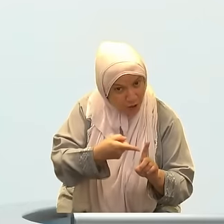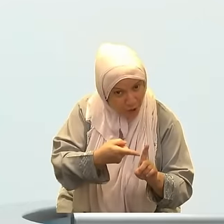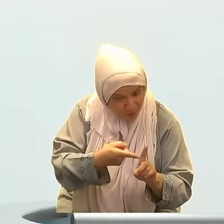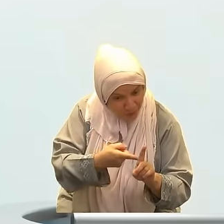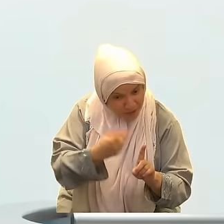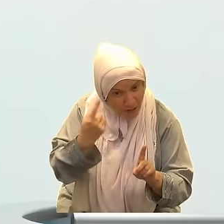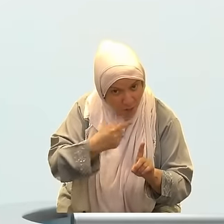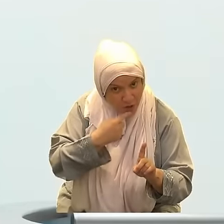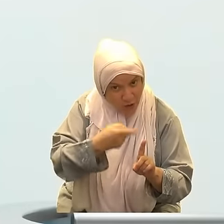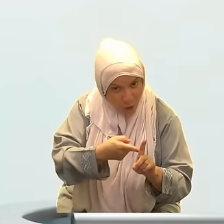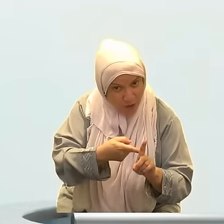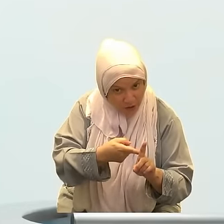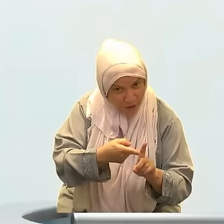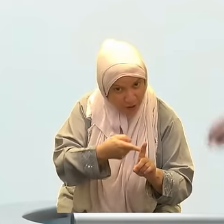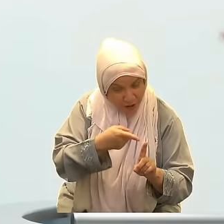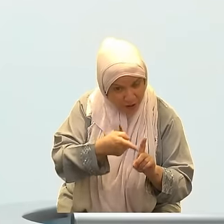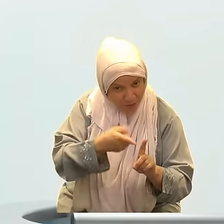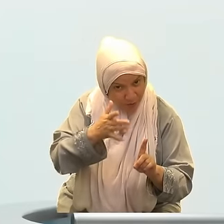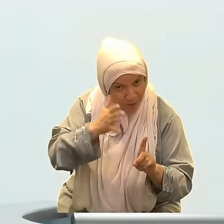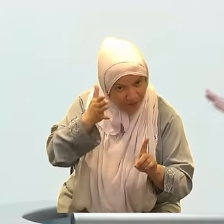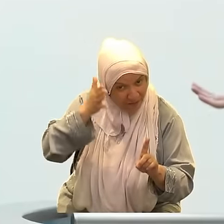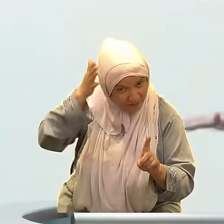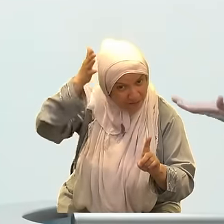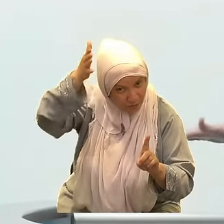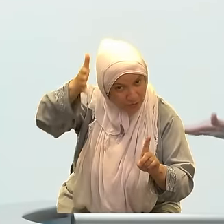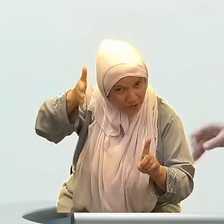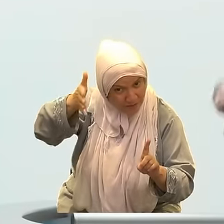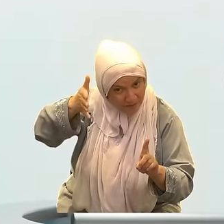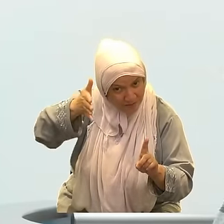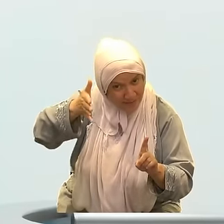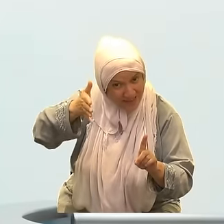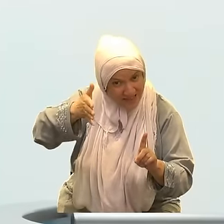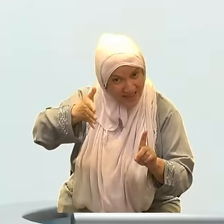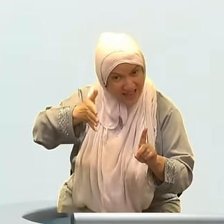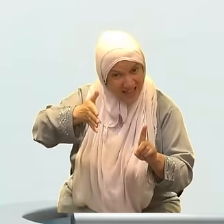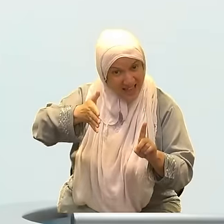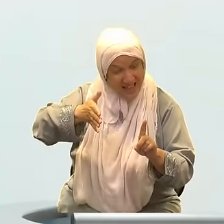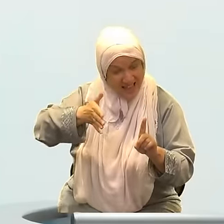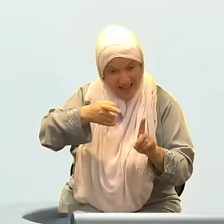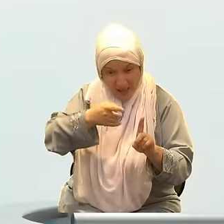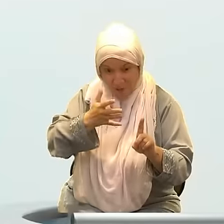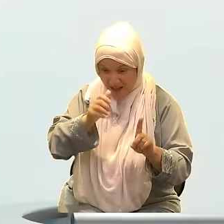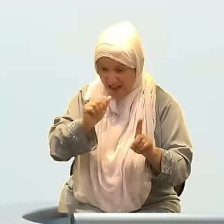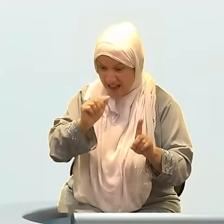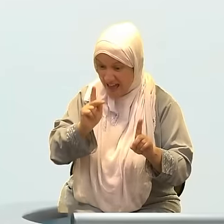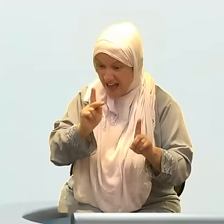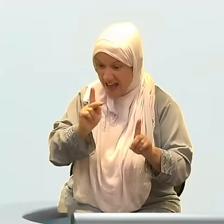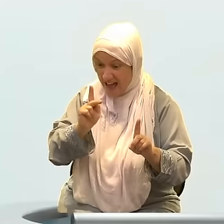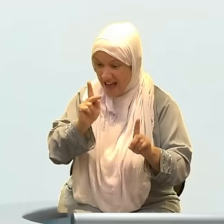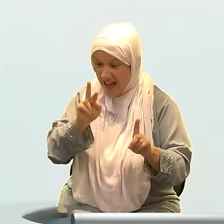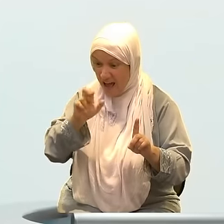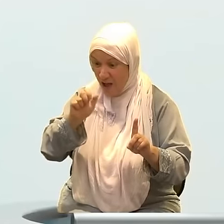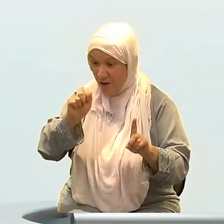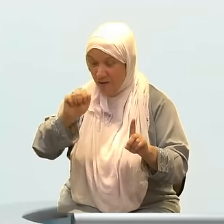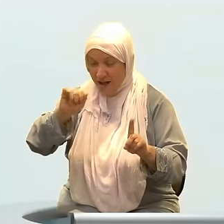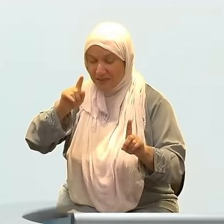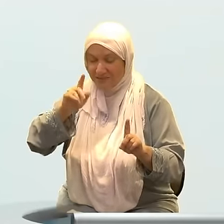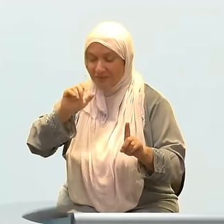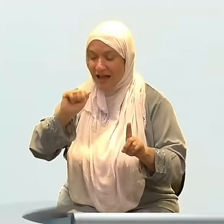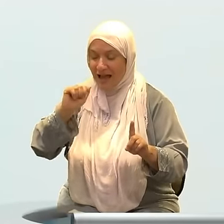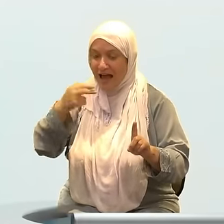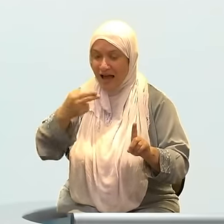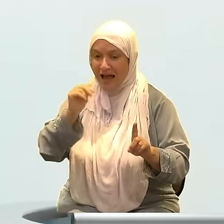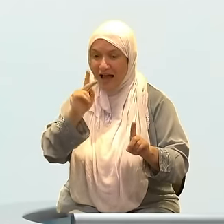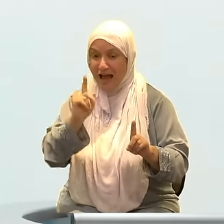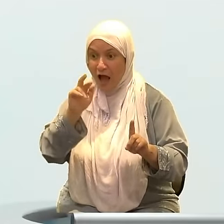Someone came to you and told you that there is something you need to be preparing for that demands your attention now in the moment that you